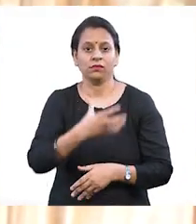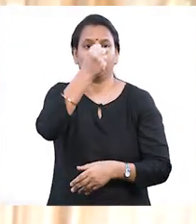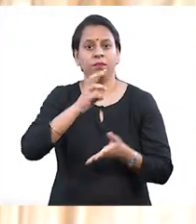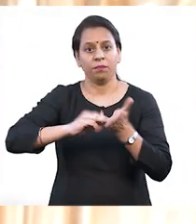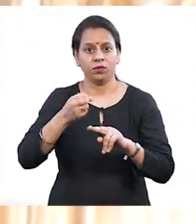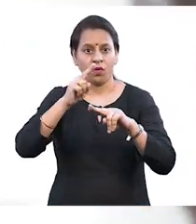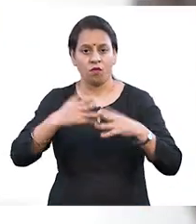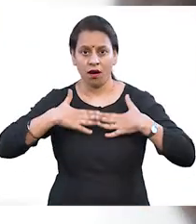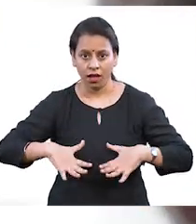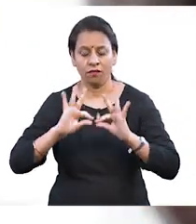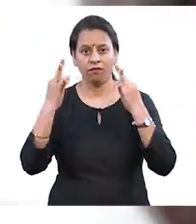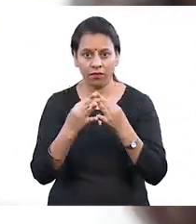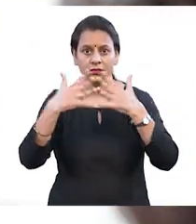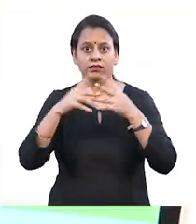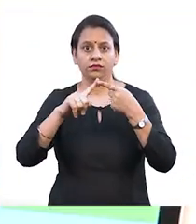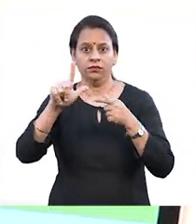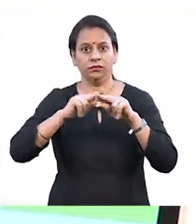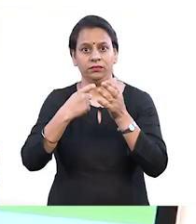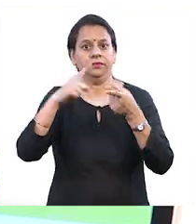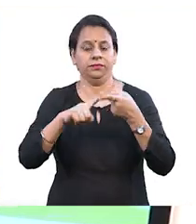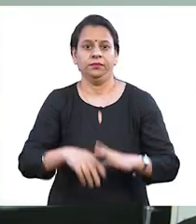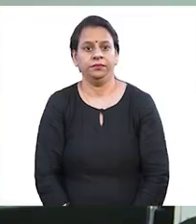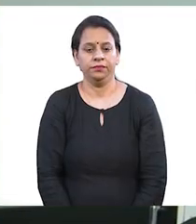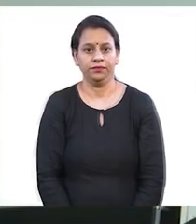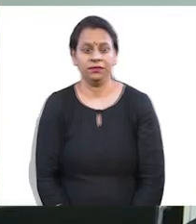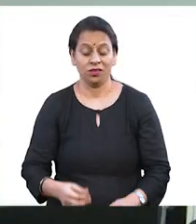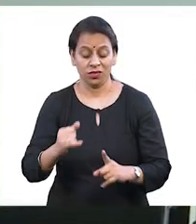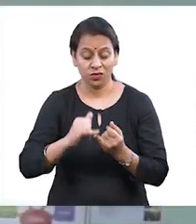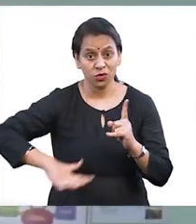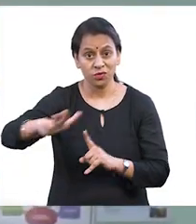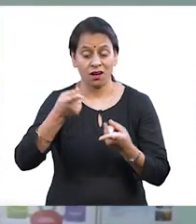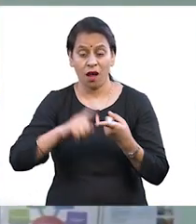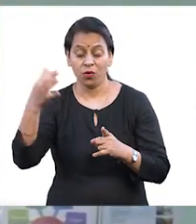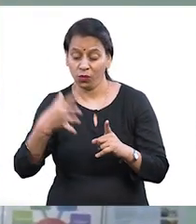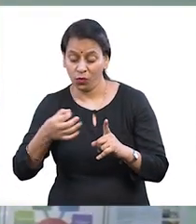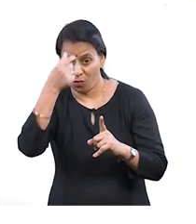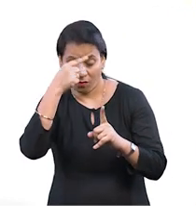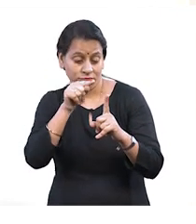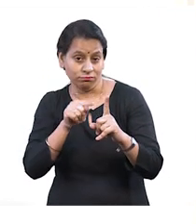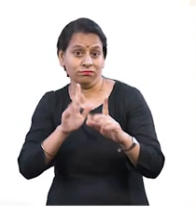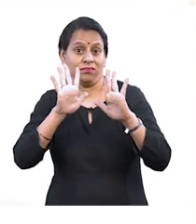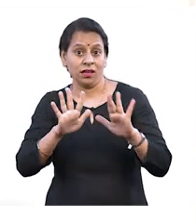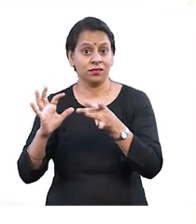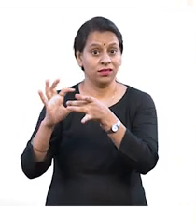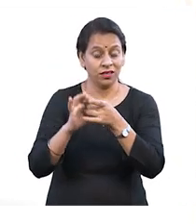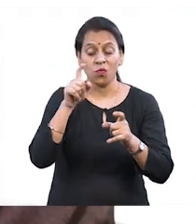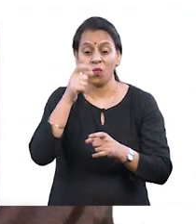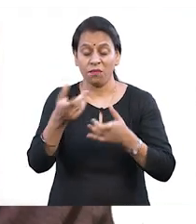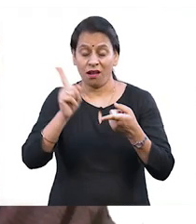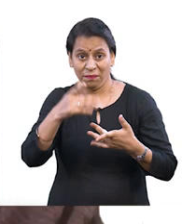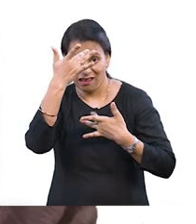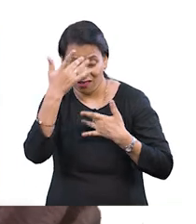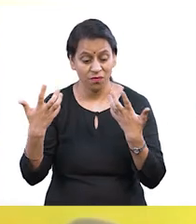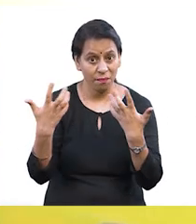working under Ministry of Health and Family Welfare. New challenges have come up due to increasing number of